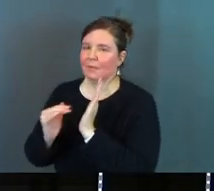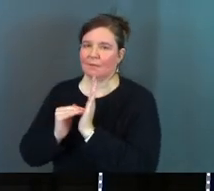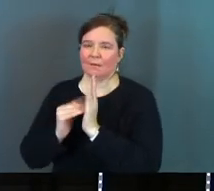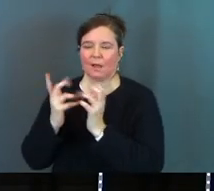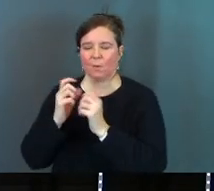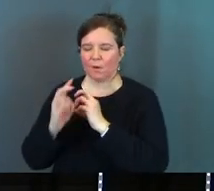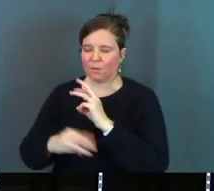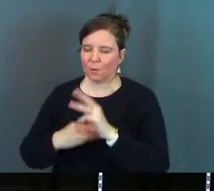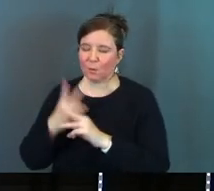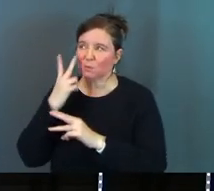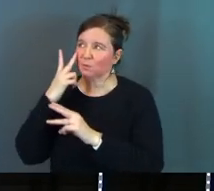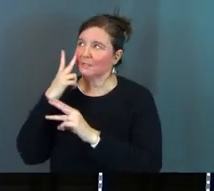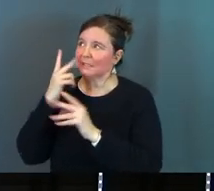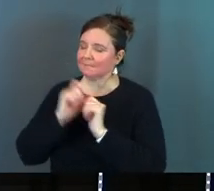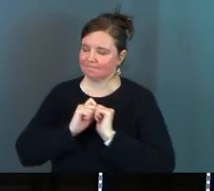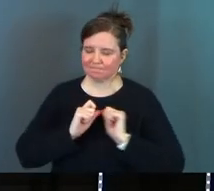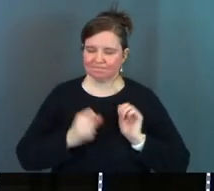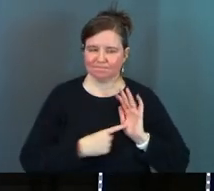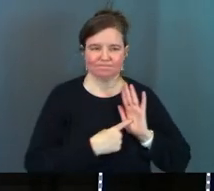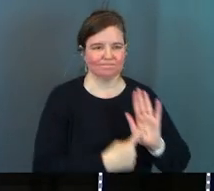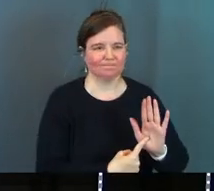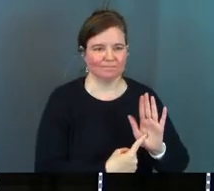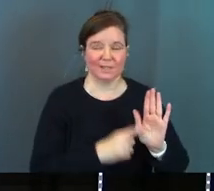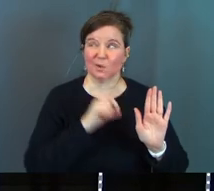I want the world to see how real he is